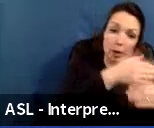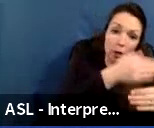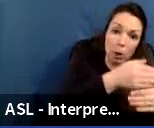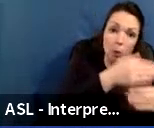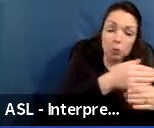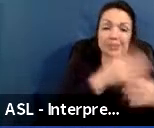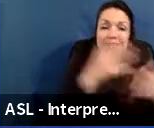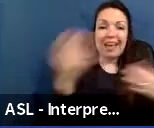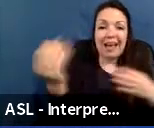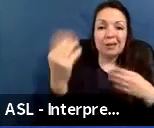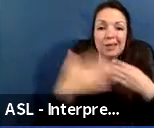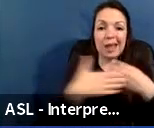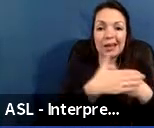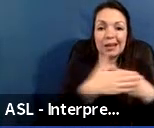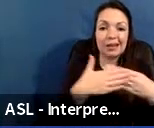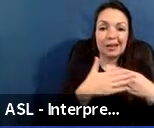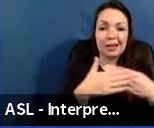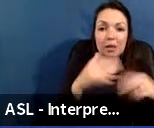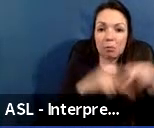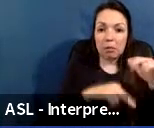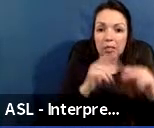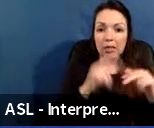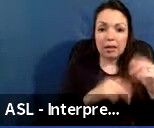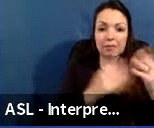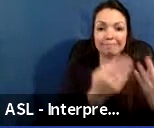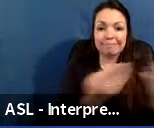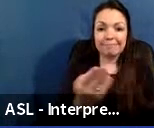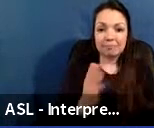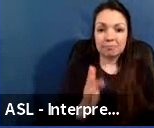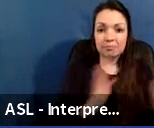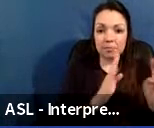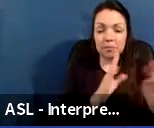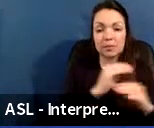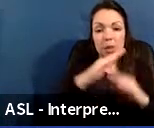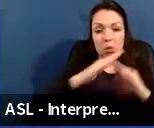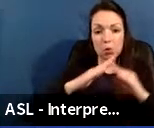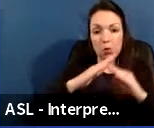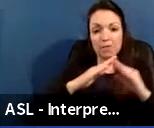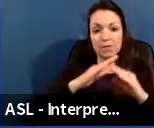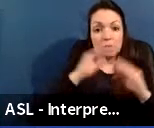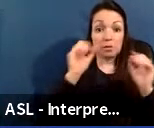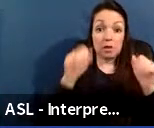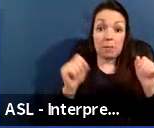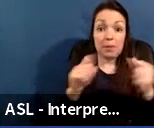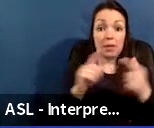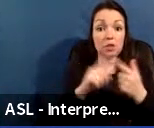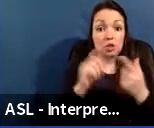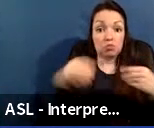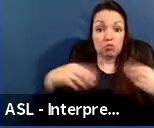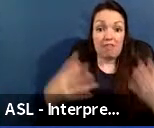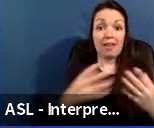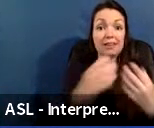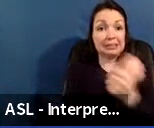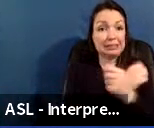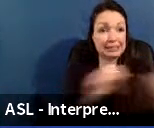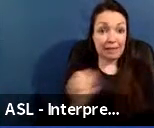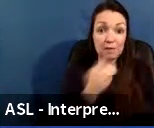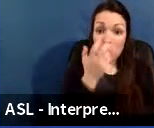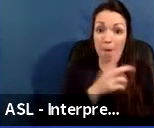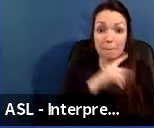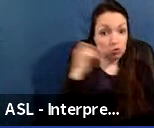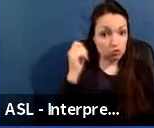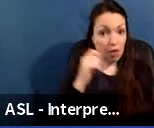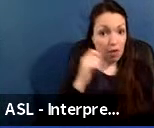all directly affecting our ability to provide warm, safe, and dry facilities to our students, staff, and